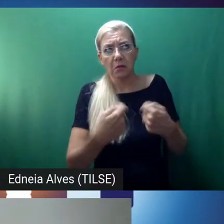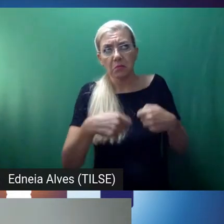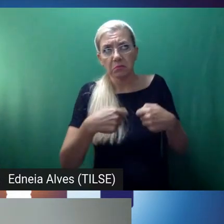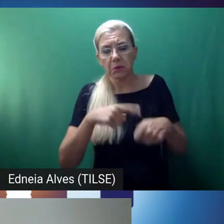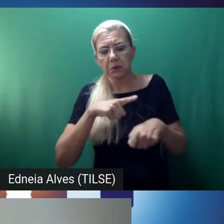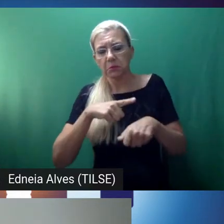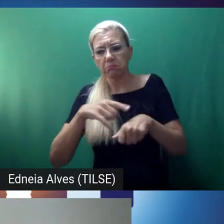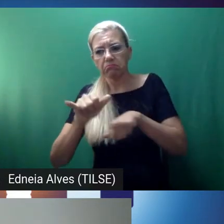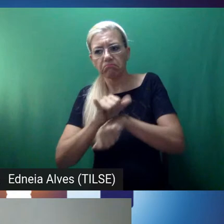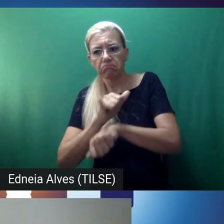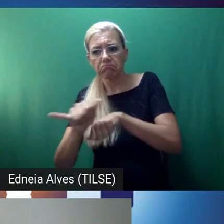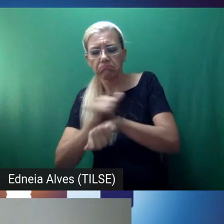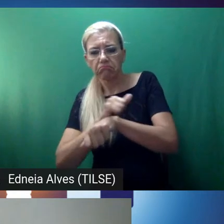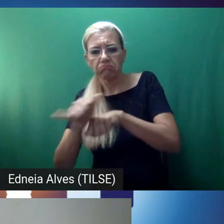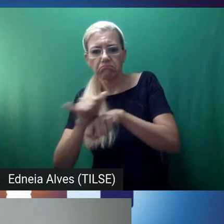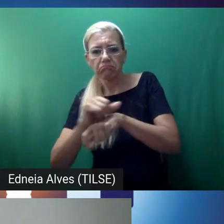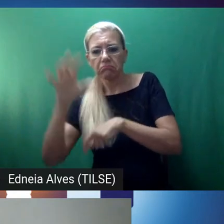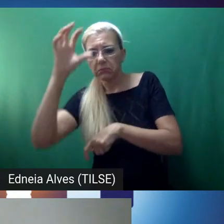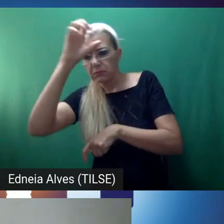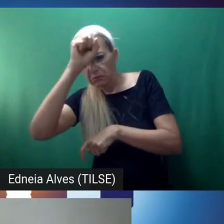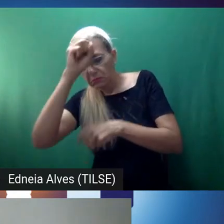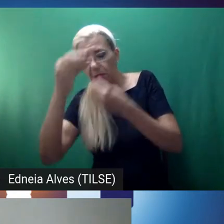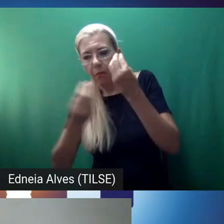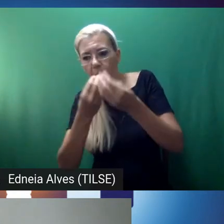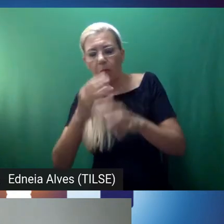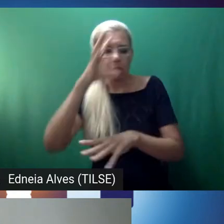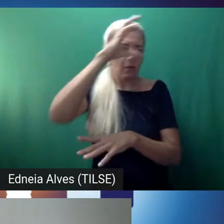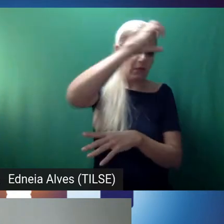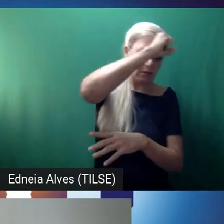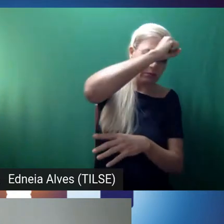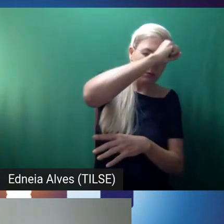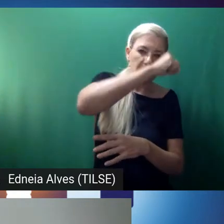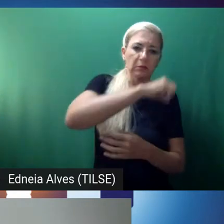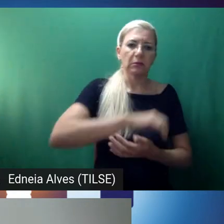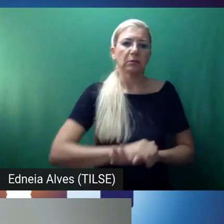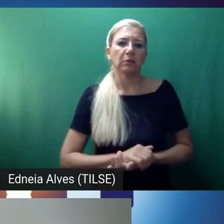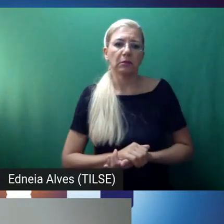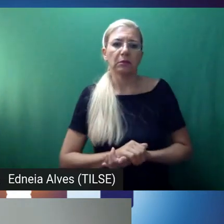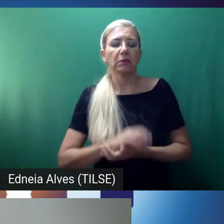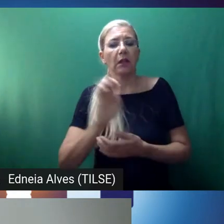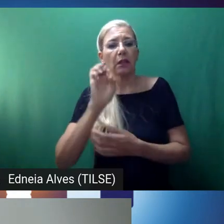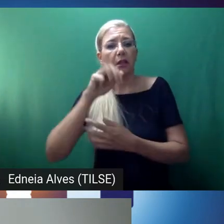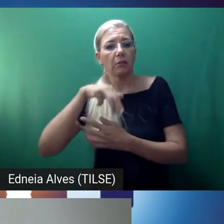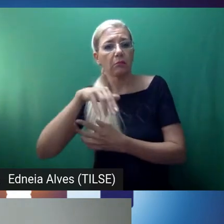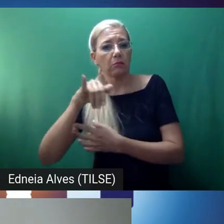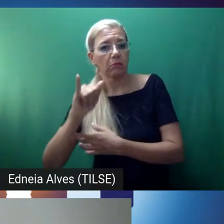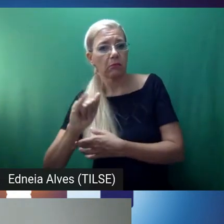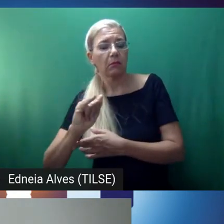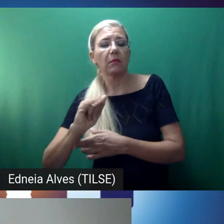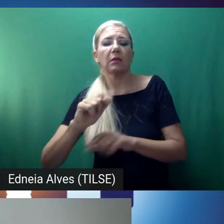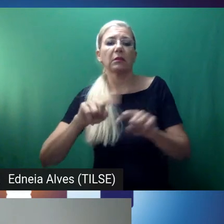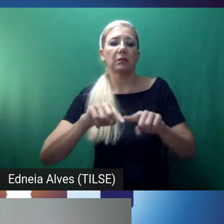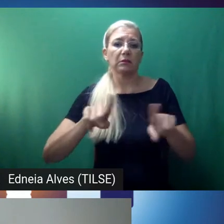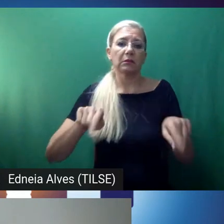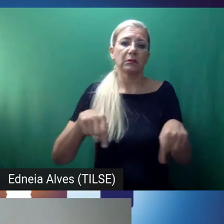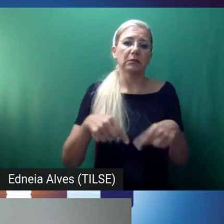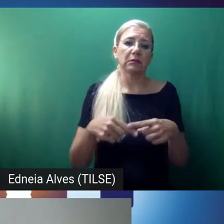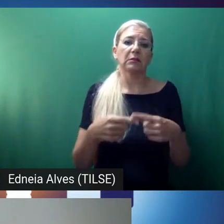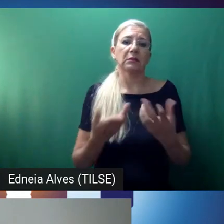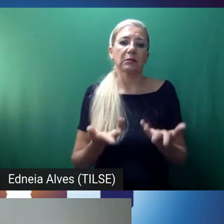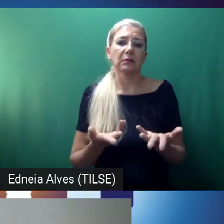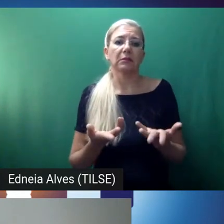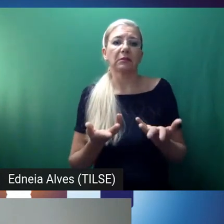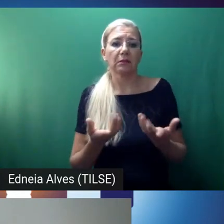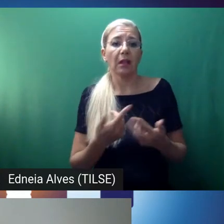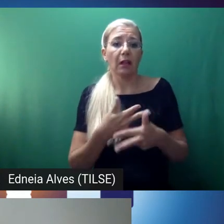Yeah, as far as grammar teaching in an EMI class, the thing is